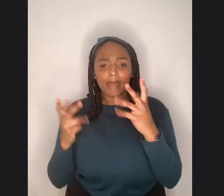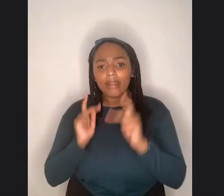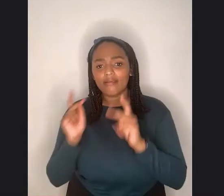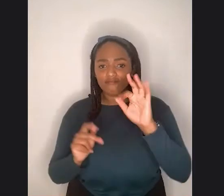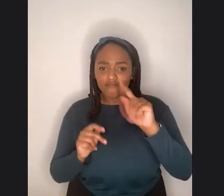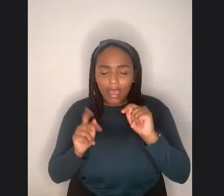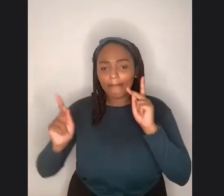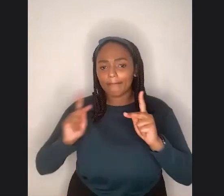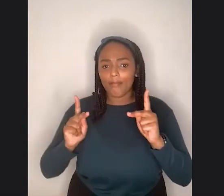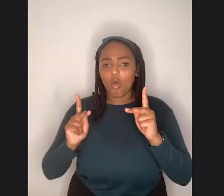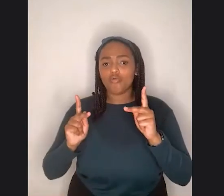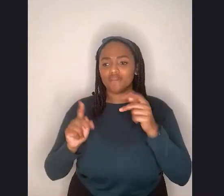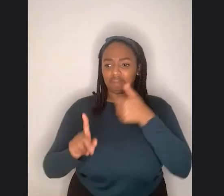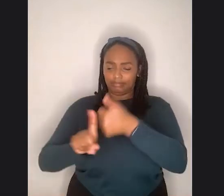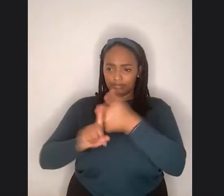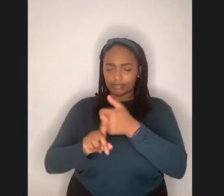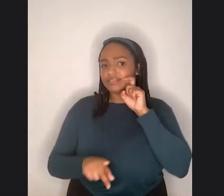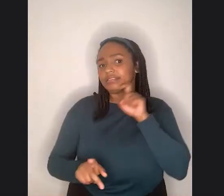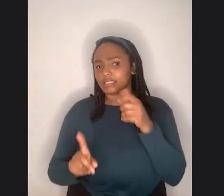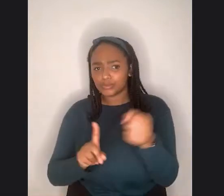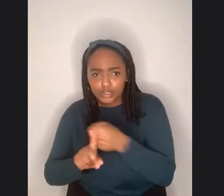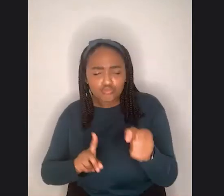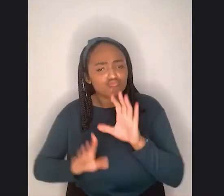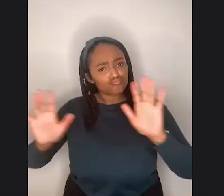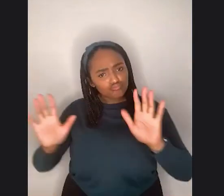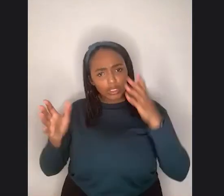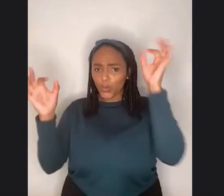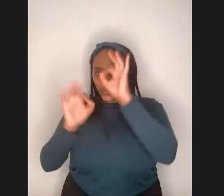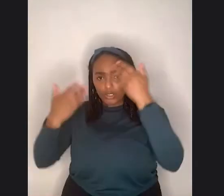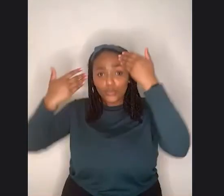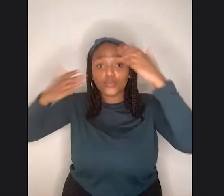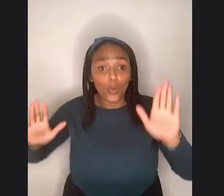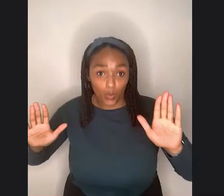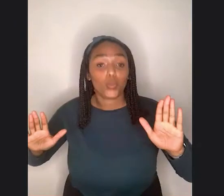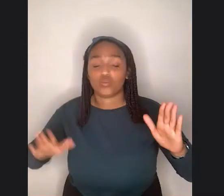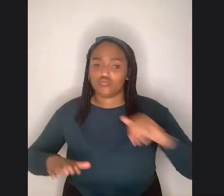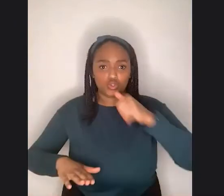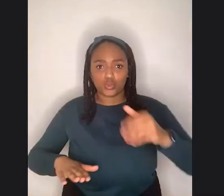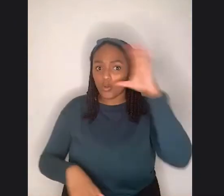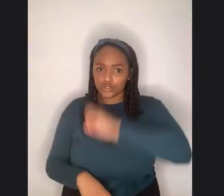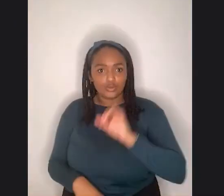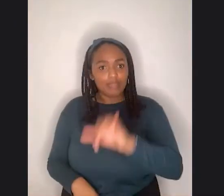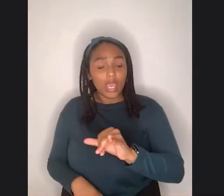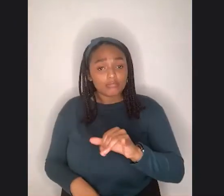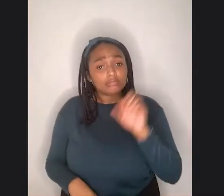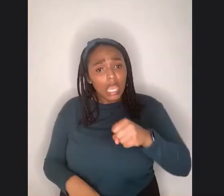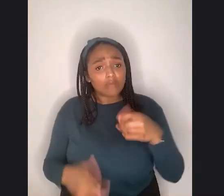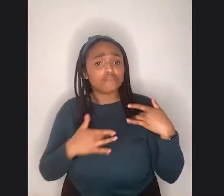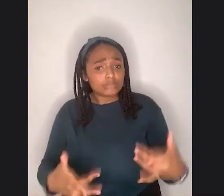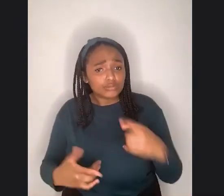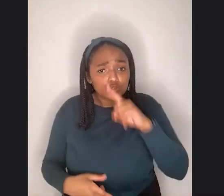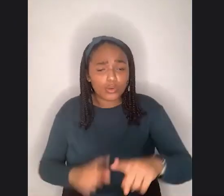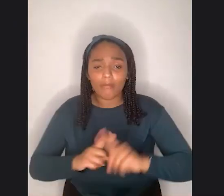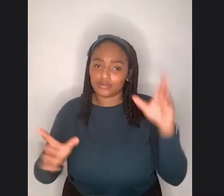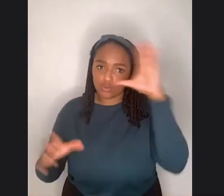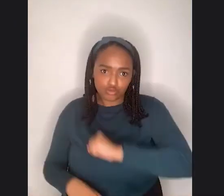lot is that that's why you got fat, right. To hide and protect yourself, which, you know, may be true originally, but don't assume that. And, you know, some, you know, thoughts